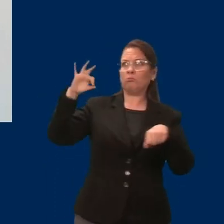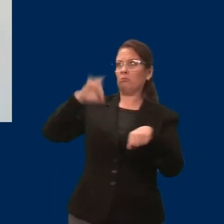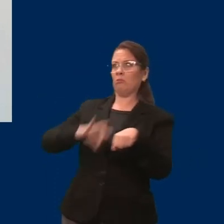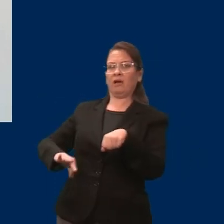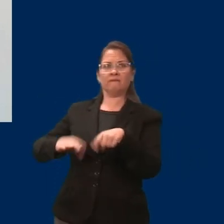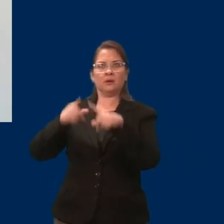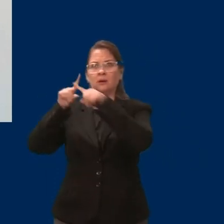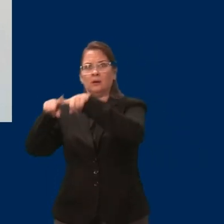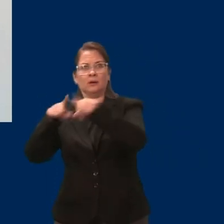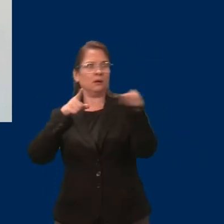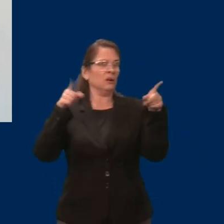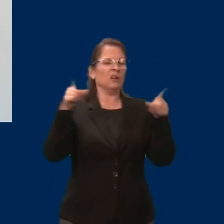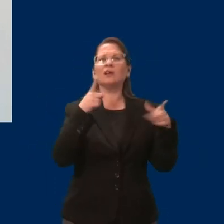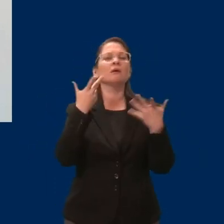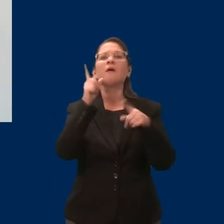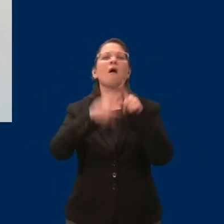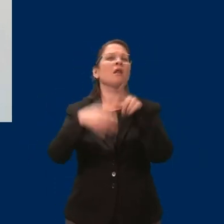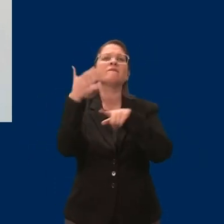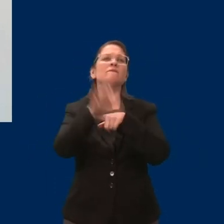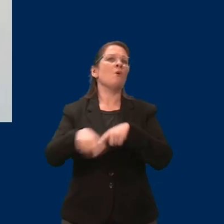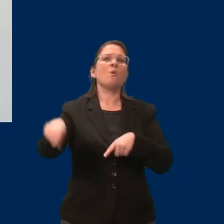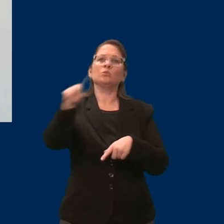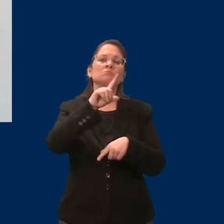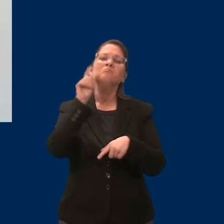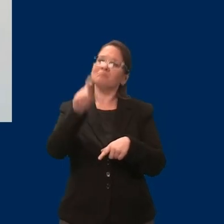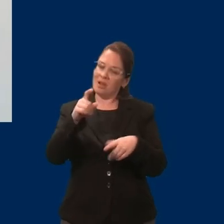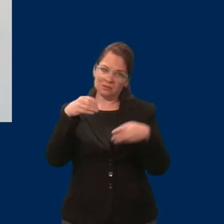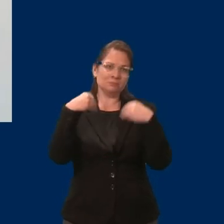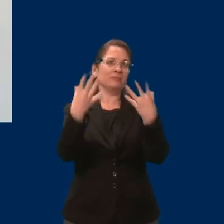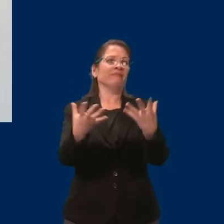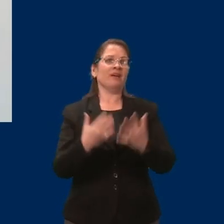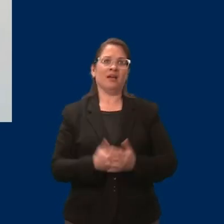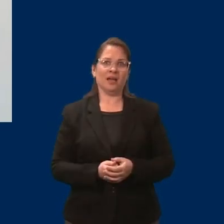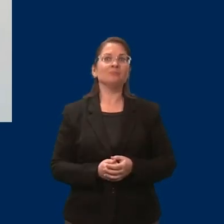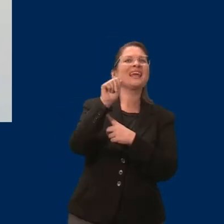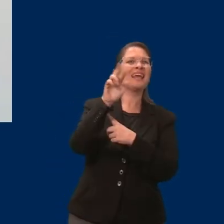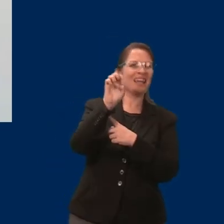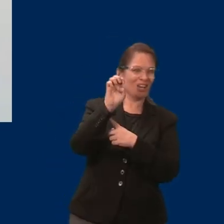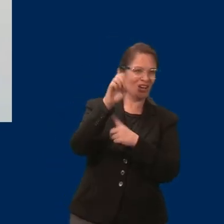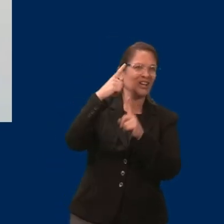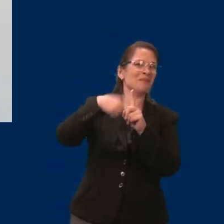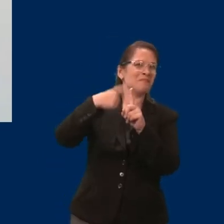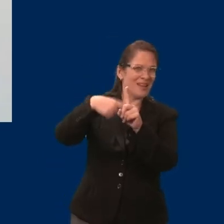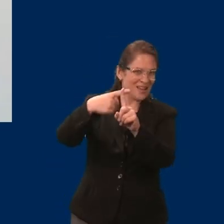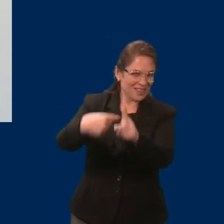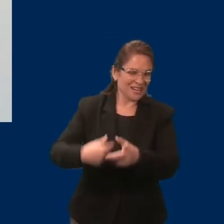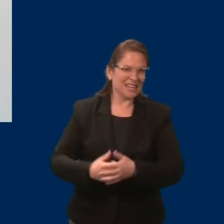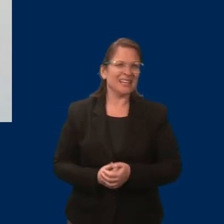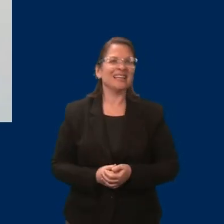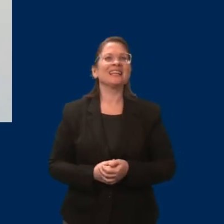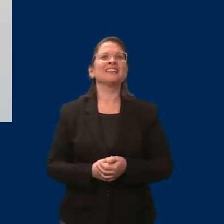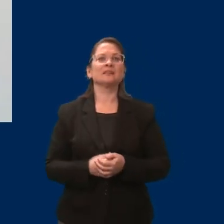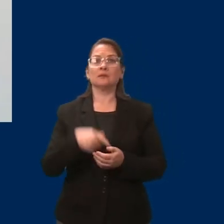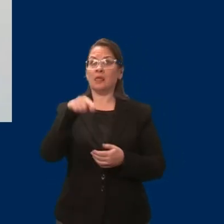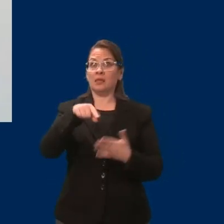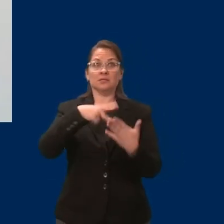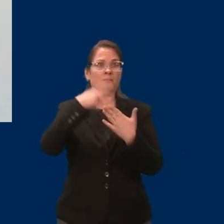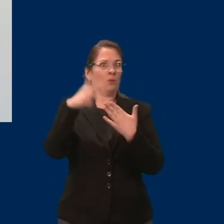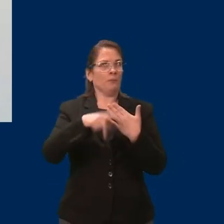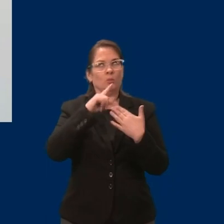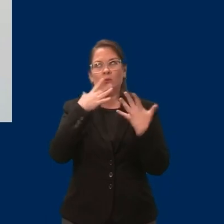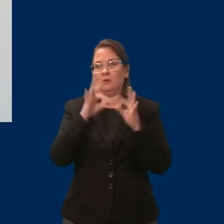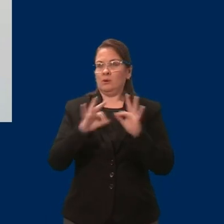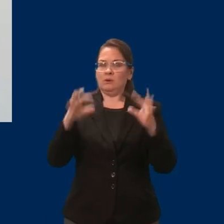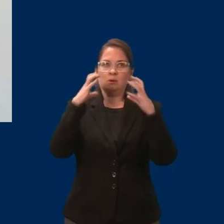I hope that we can work together and gain your support for MAEPD reform. MAEPD is such an important program because it allows